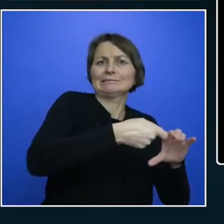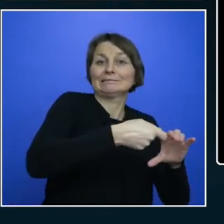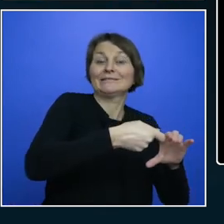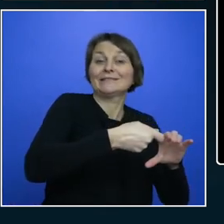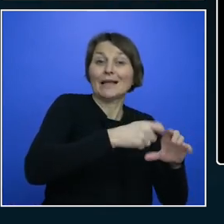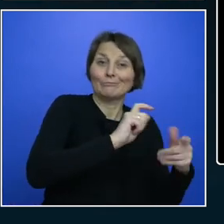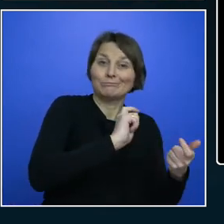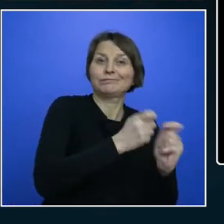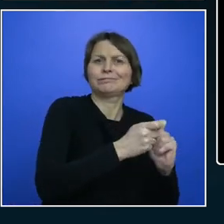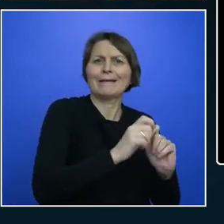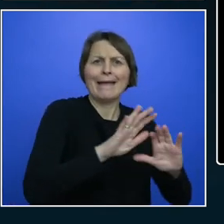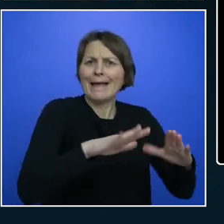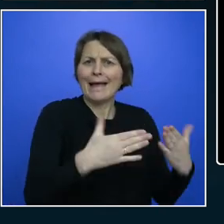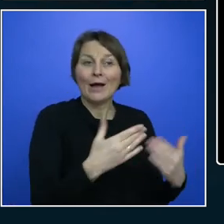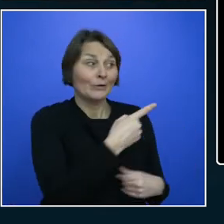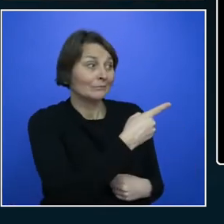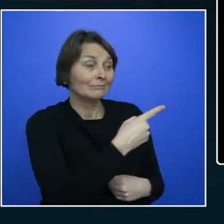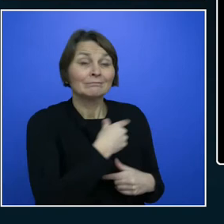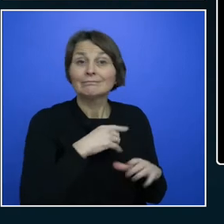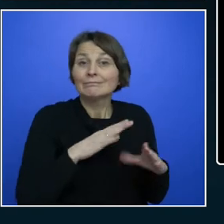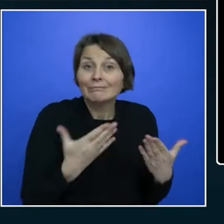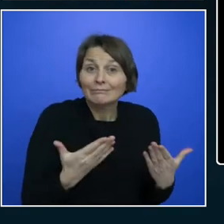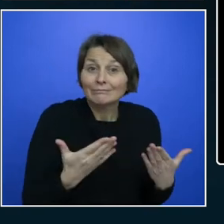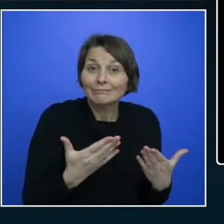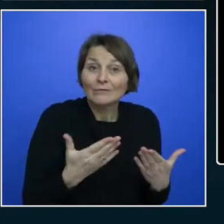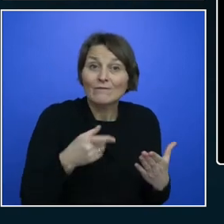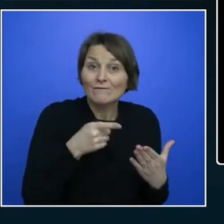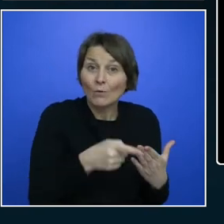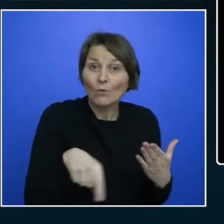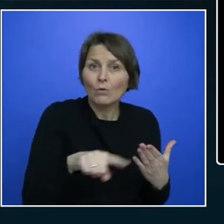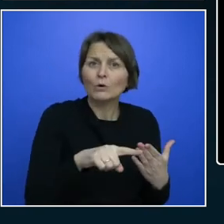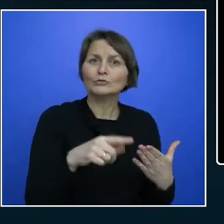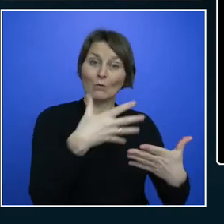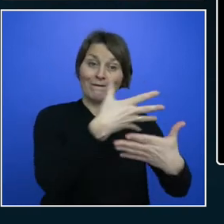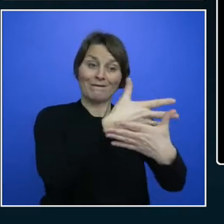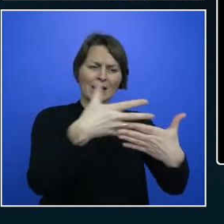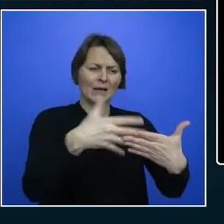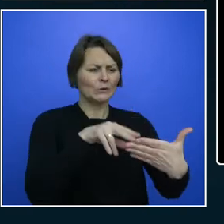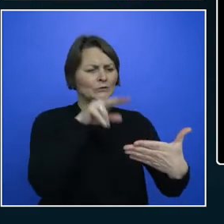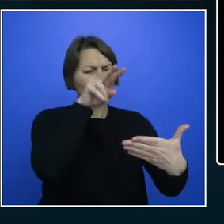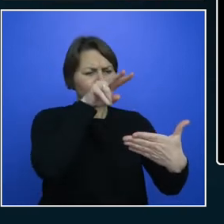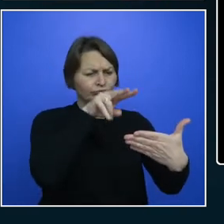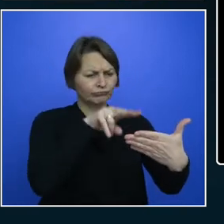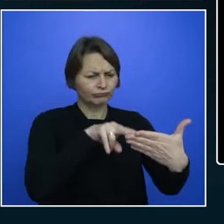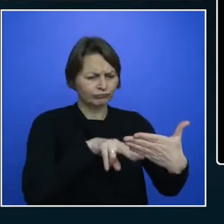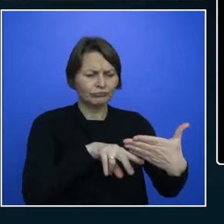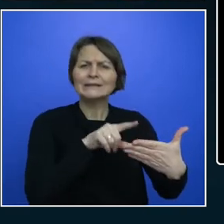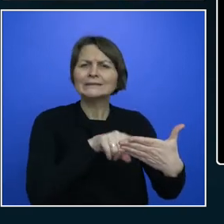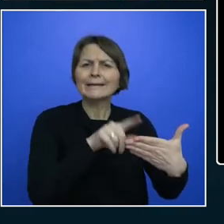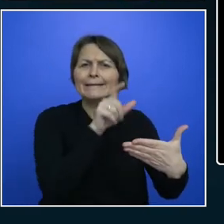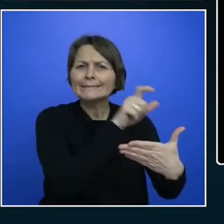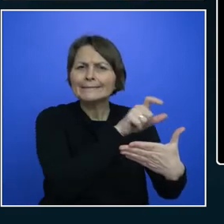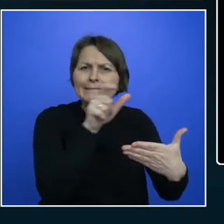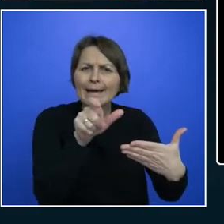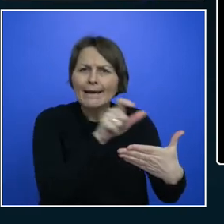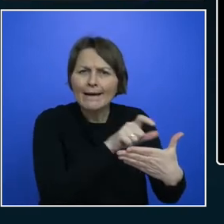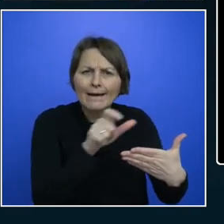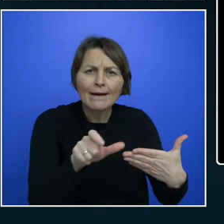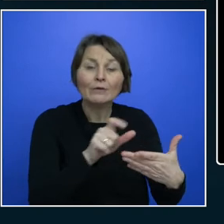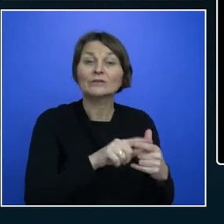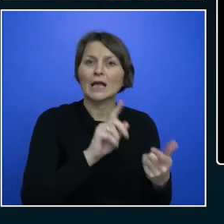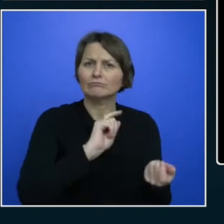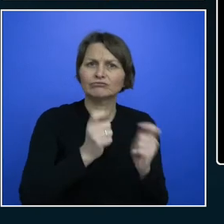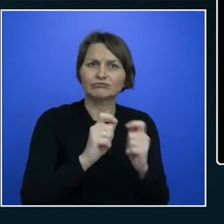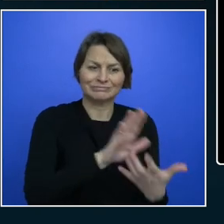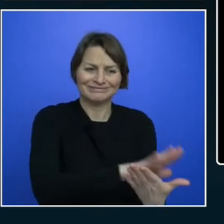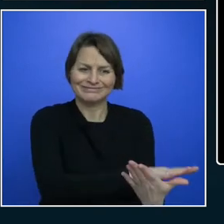Reader do? It can read language. It can understand nouns, adjective pronouns. It can translate to 60 languages. We're going to do a demo